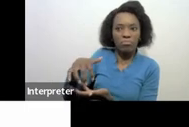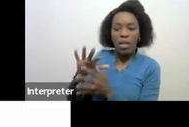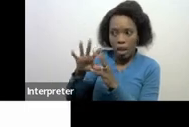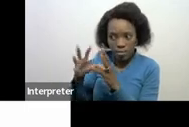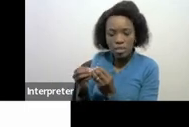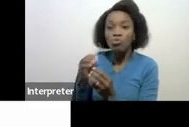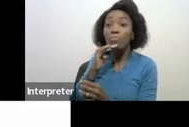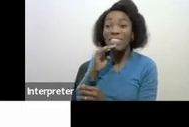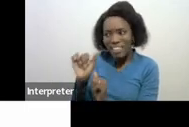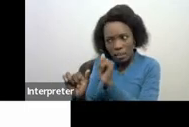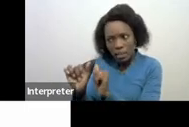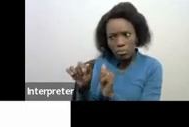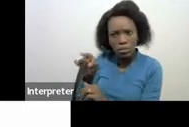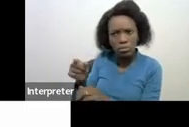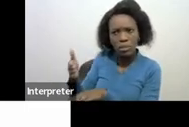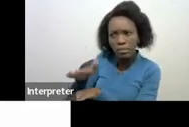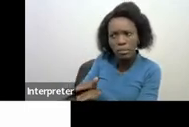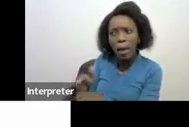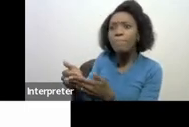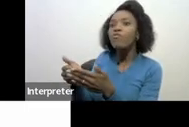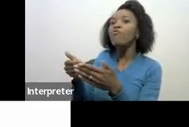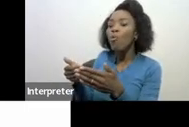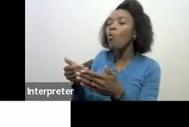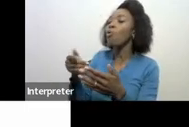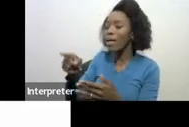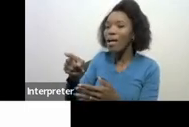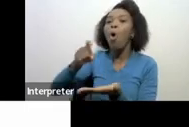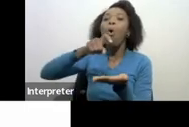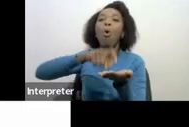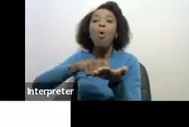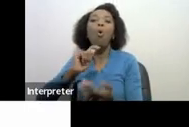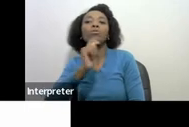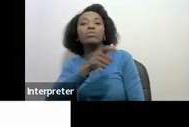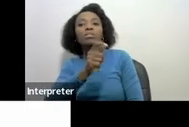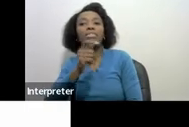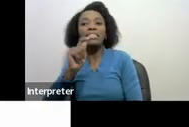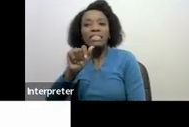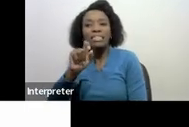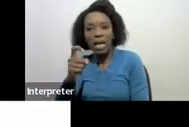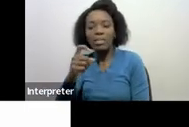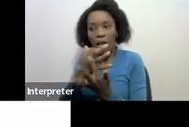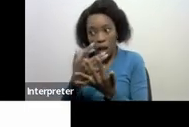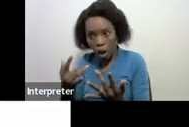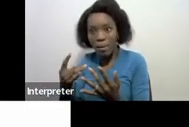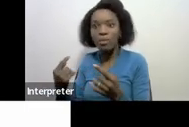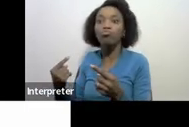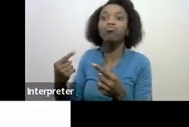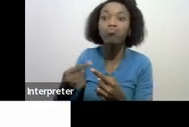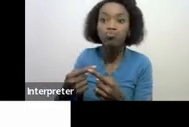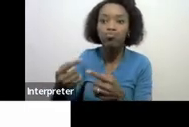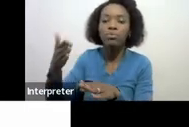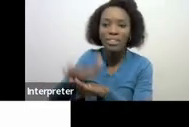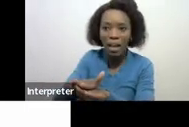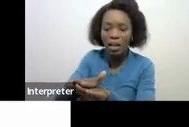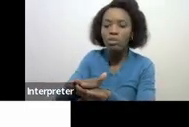assessment for income tax deductions applicable to the taxpayer up until the date of death and then for the post